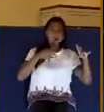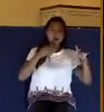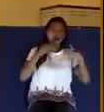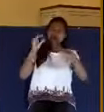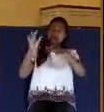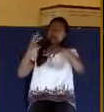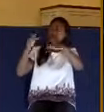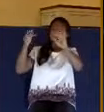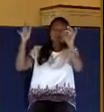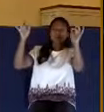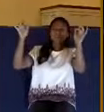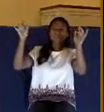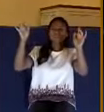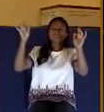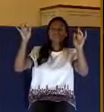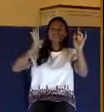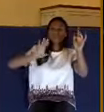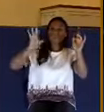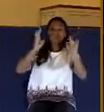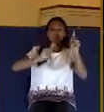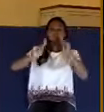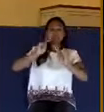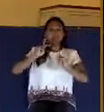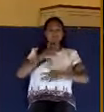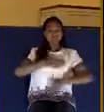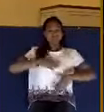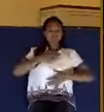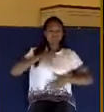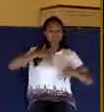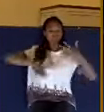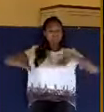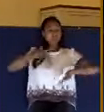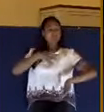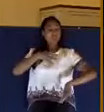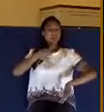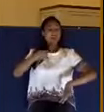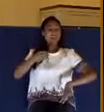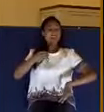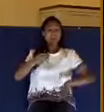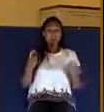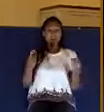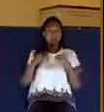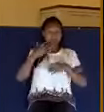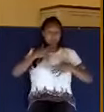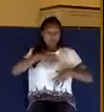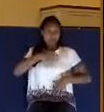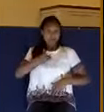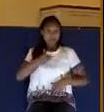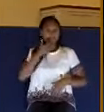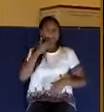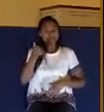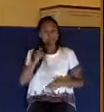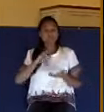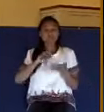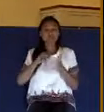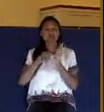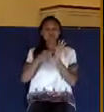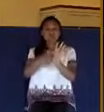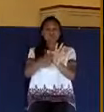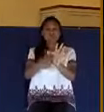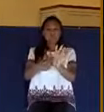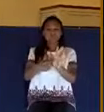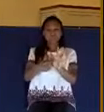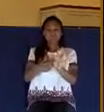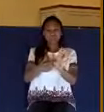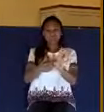People this day love to wear their white robes, and the whiter the better, because it showed them